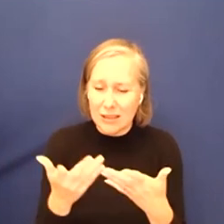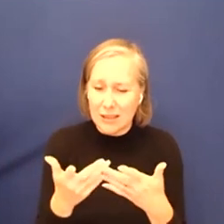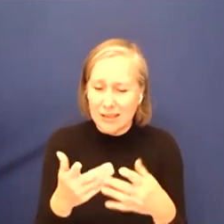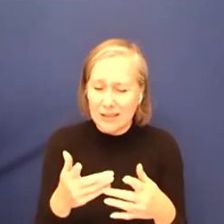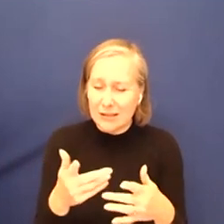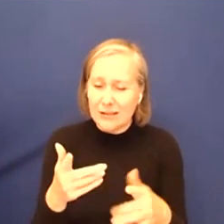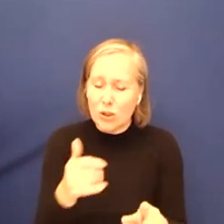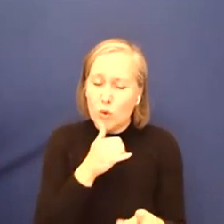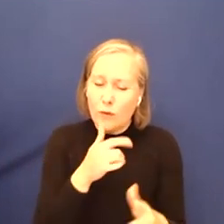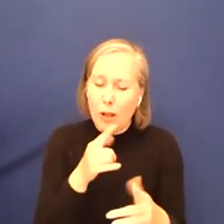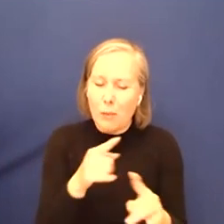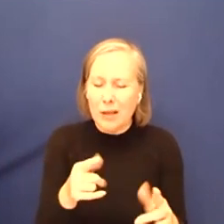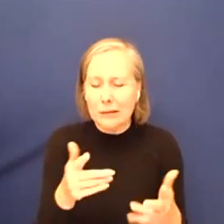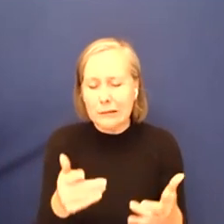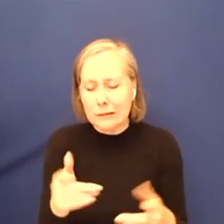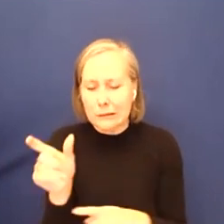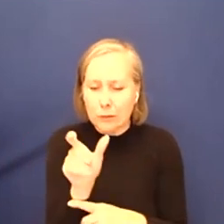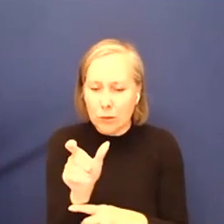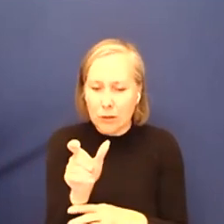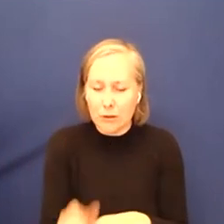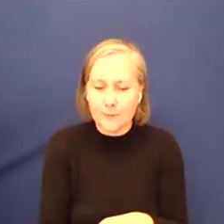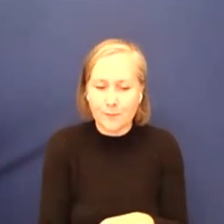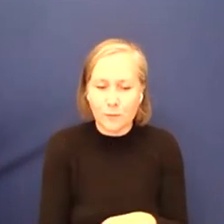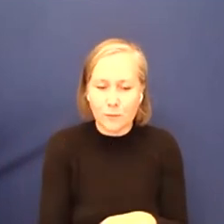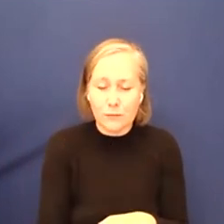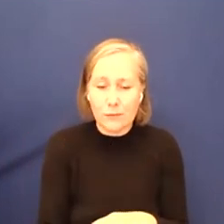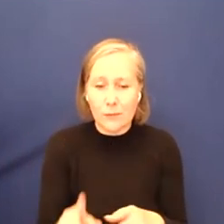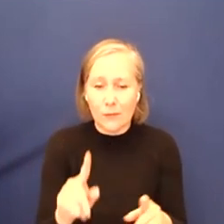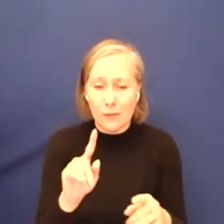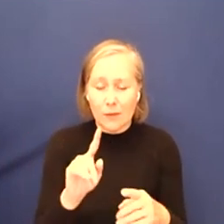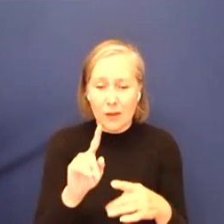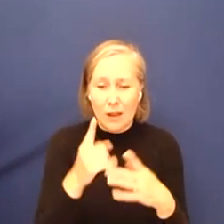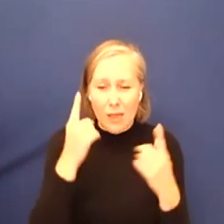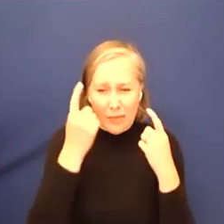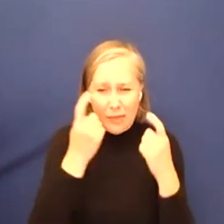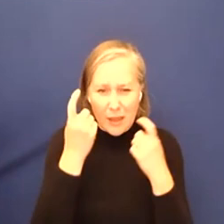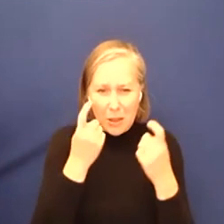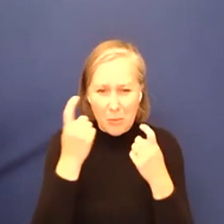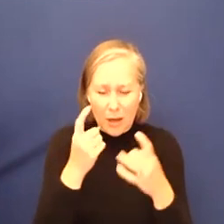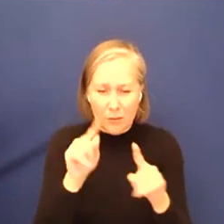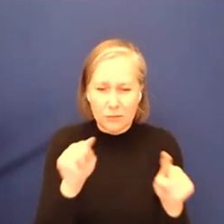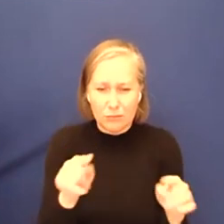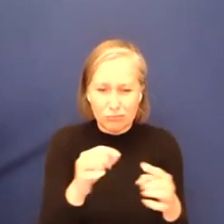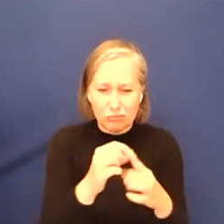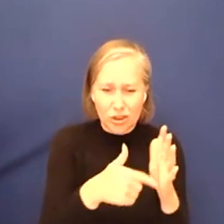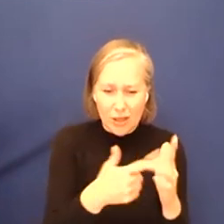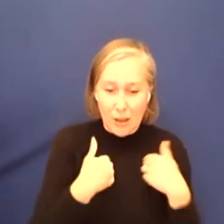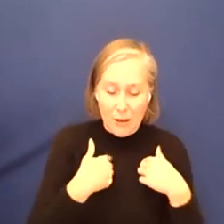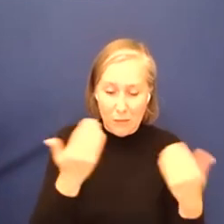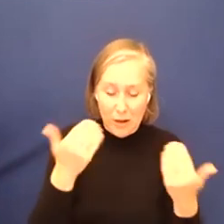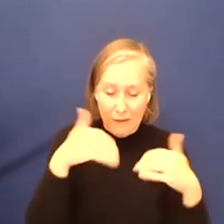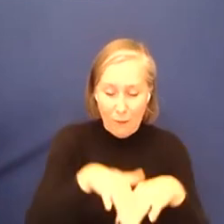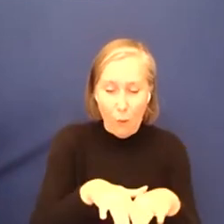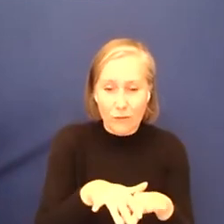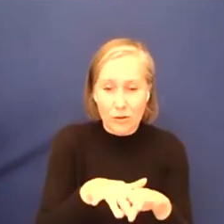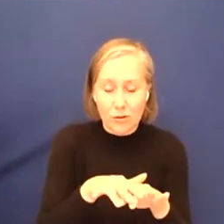our user involvement lead in shaping our lives has been involved in, which are all about that. One was about checking out